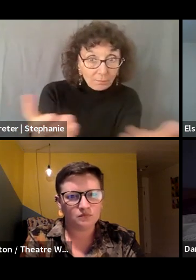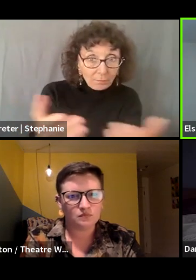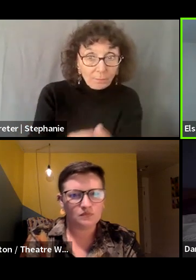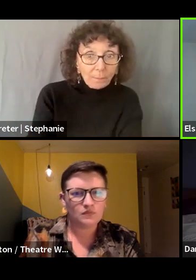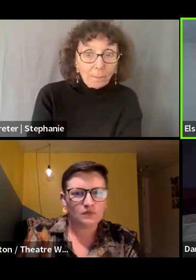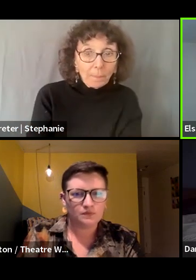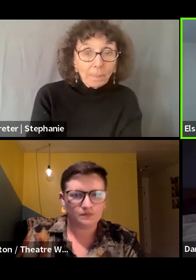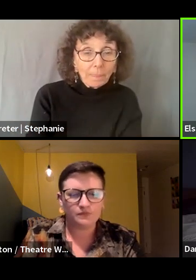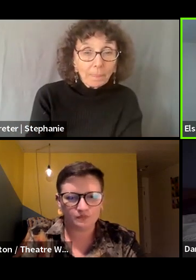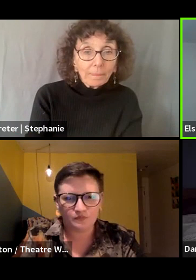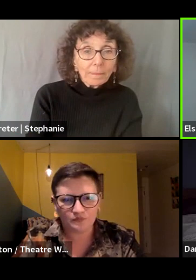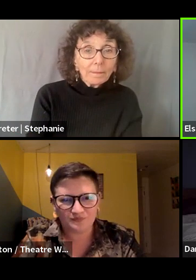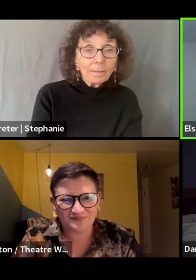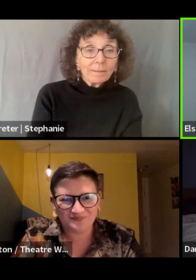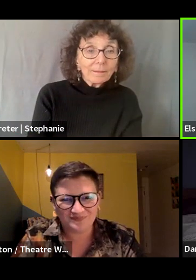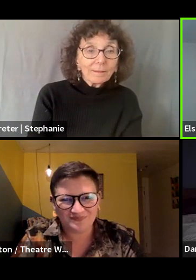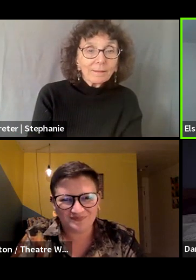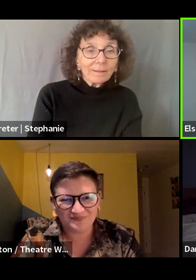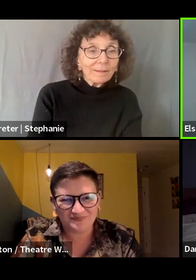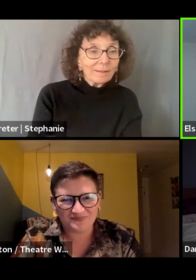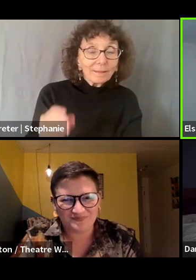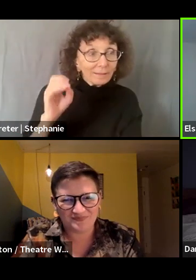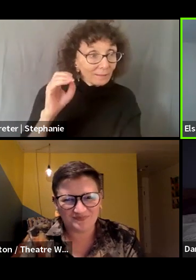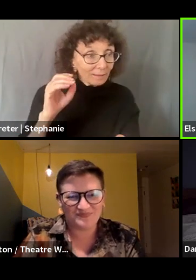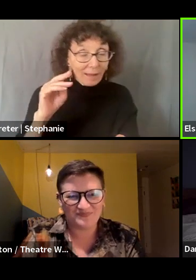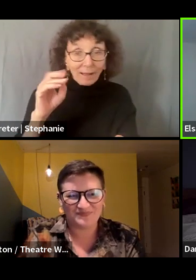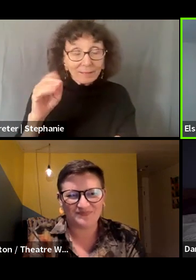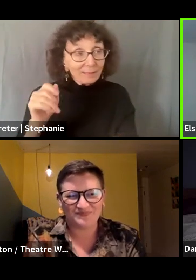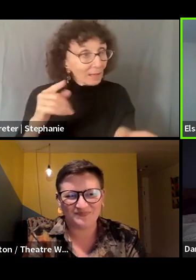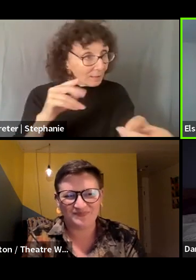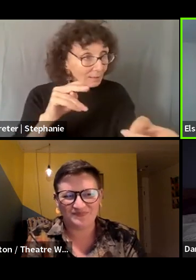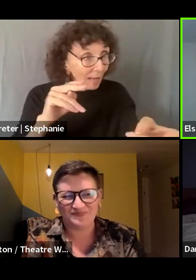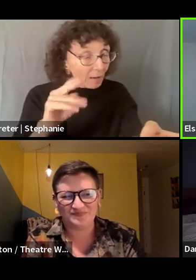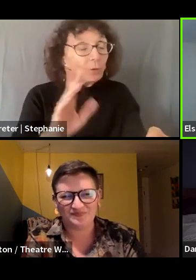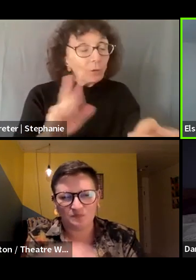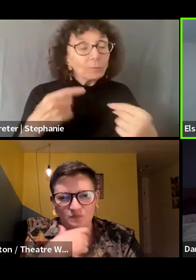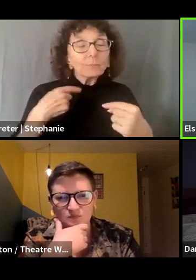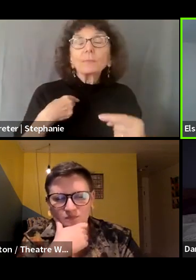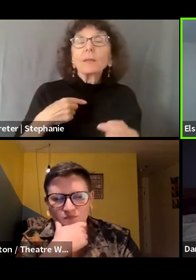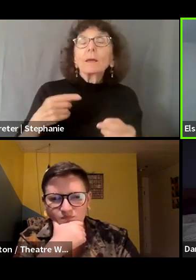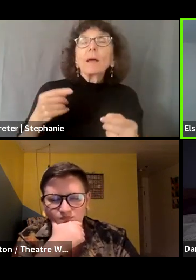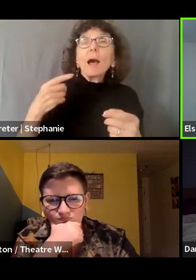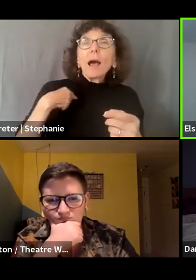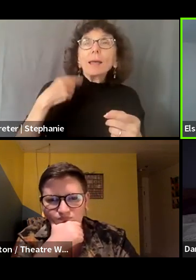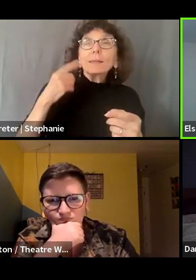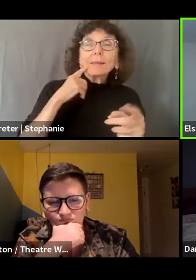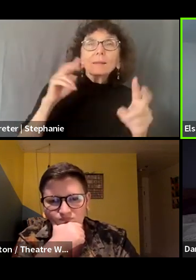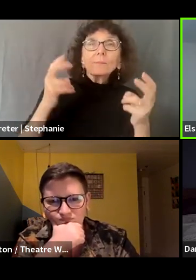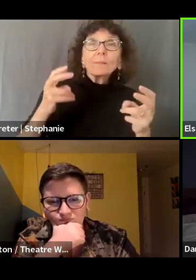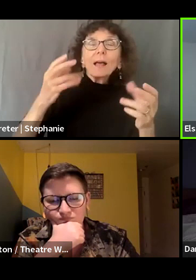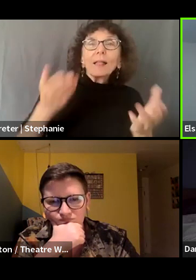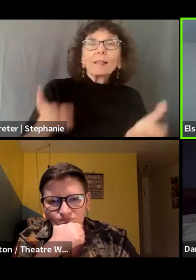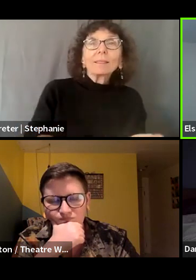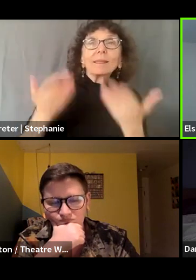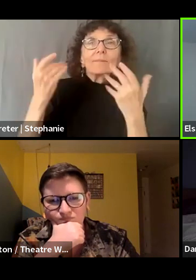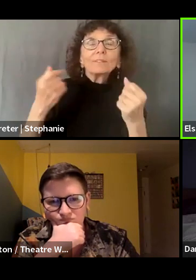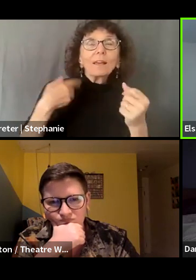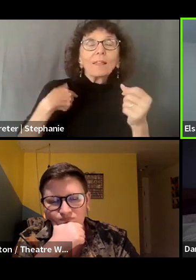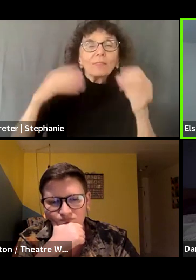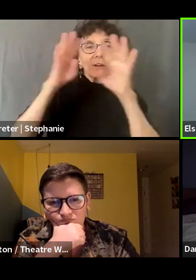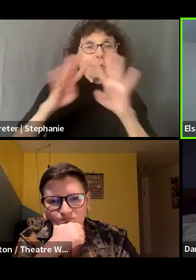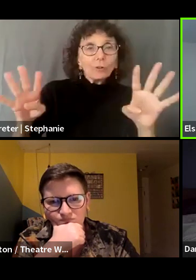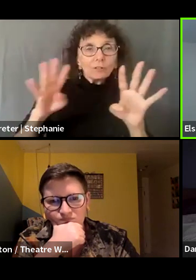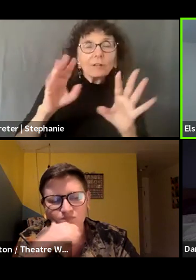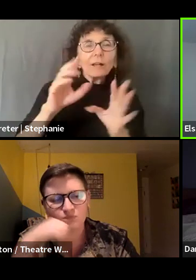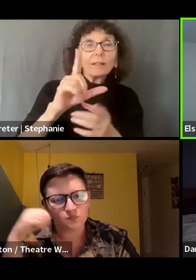I mean, oh, no, okay. I think Lift the Curtain did fantastic advocacy and activism work that really